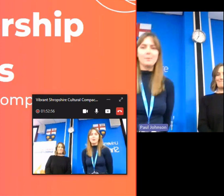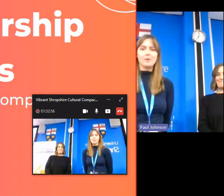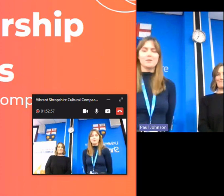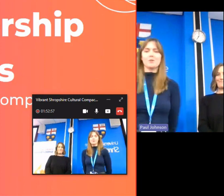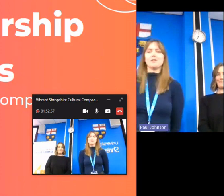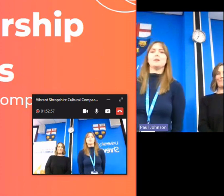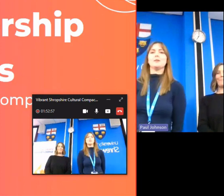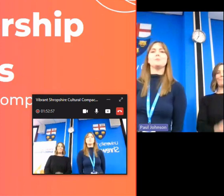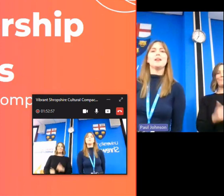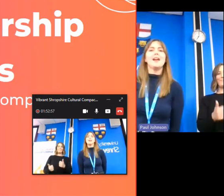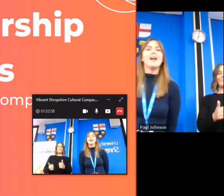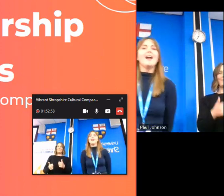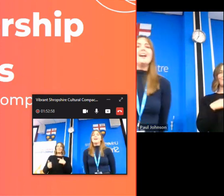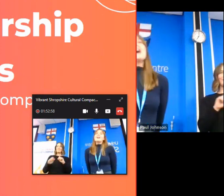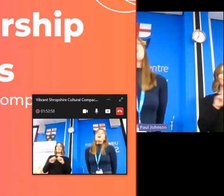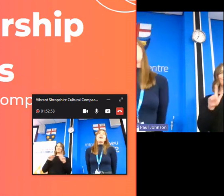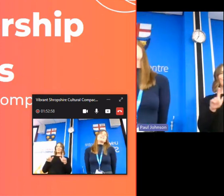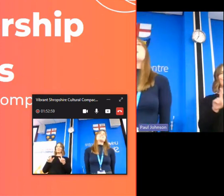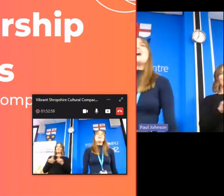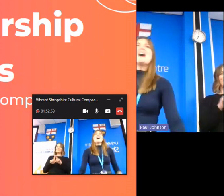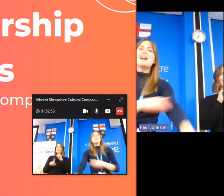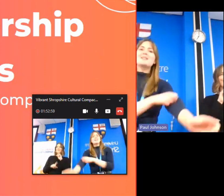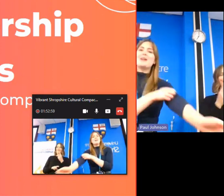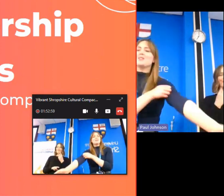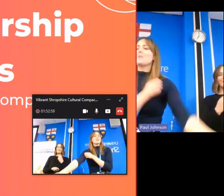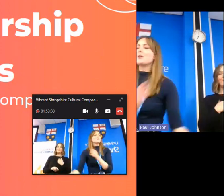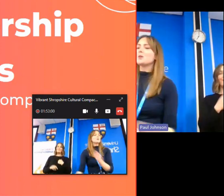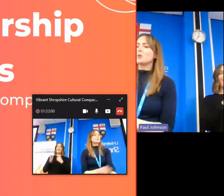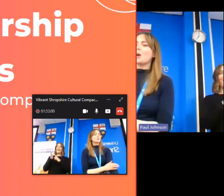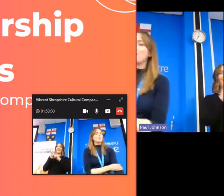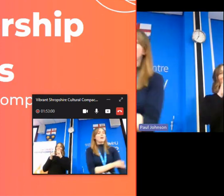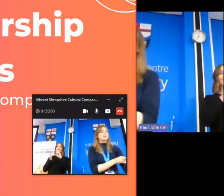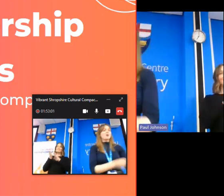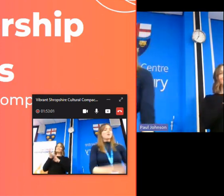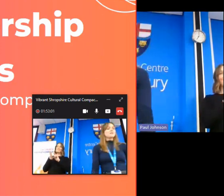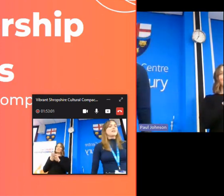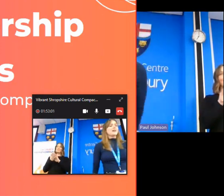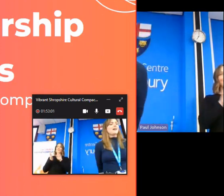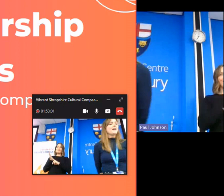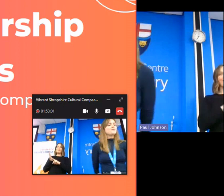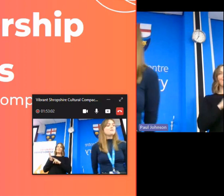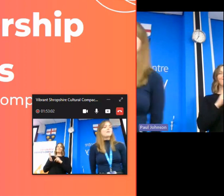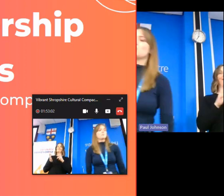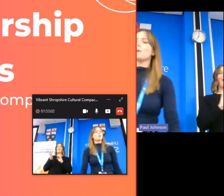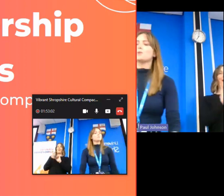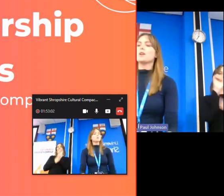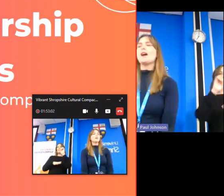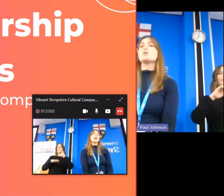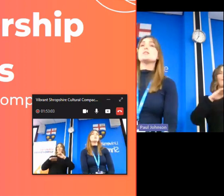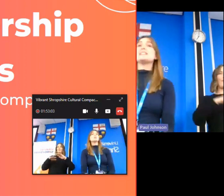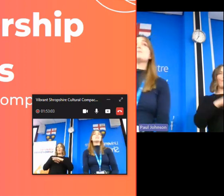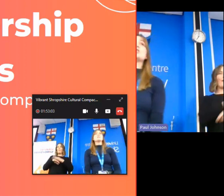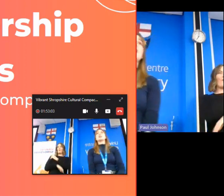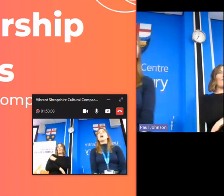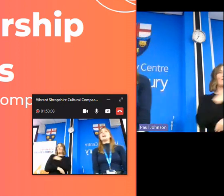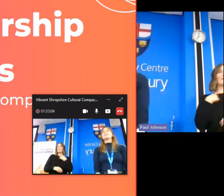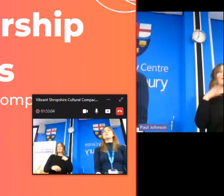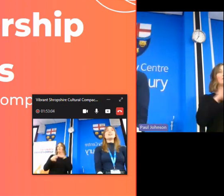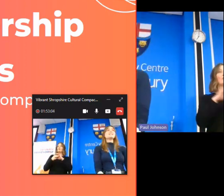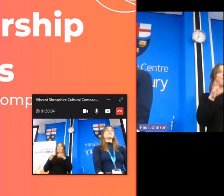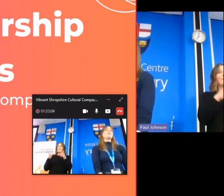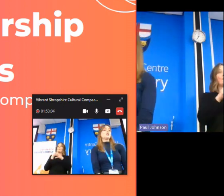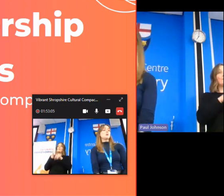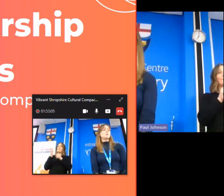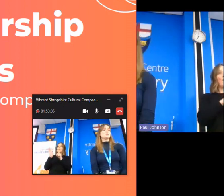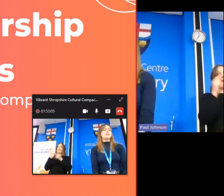there you go i'm on the screen as well okay so i'm alice machin i'm the cultural compact officer for vibrant shropshire i joined the team july